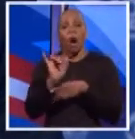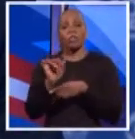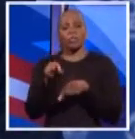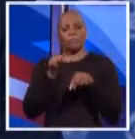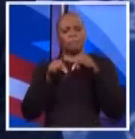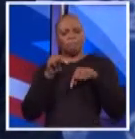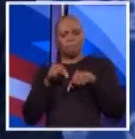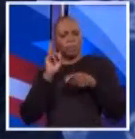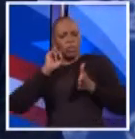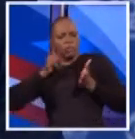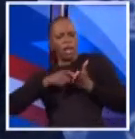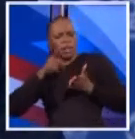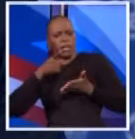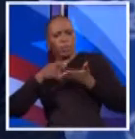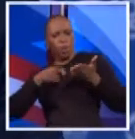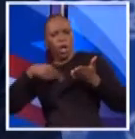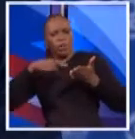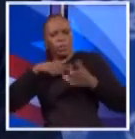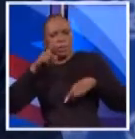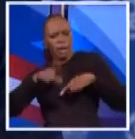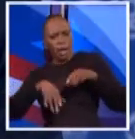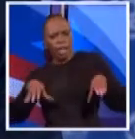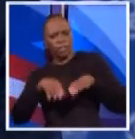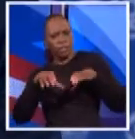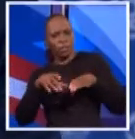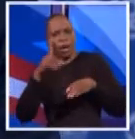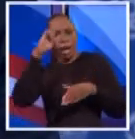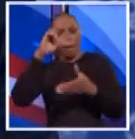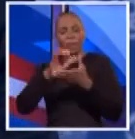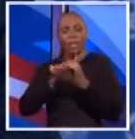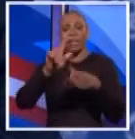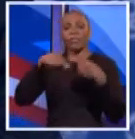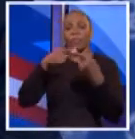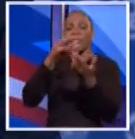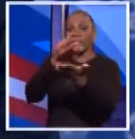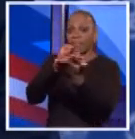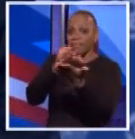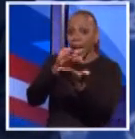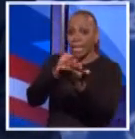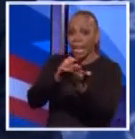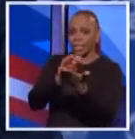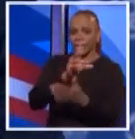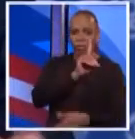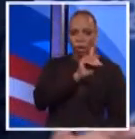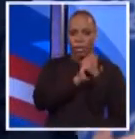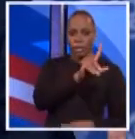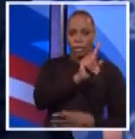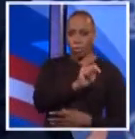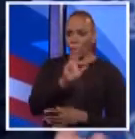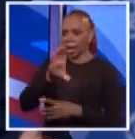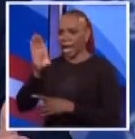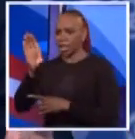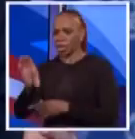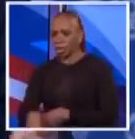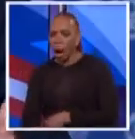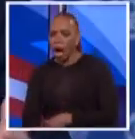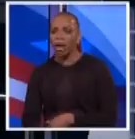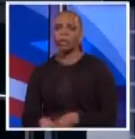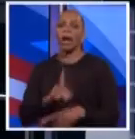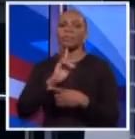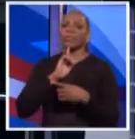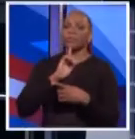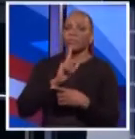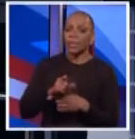and recognize what we can't do. I believe that when you look at the finances and you look at Detroit and Chicago, Elliot's right, we're certainly